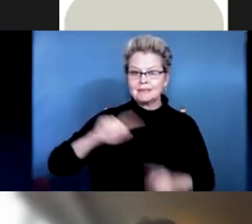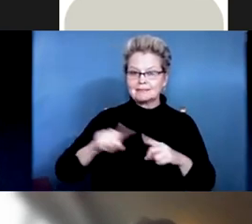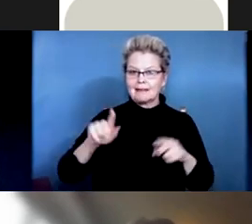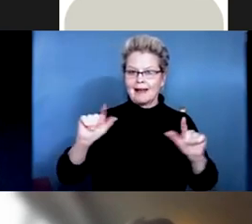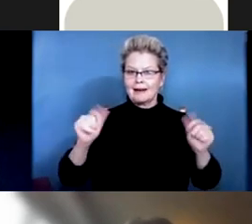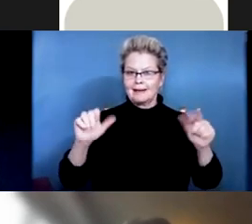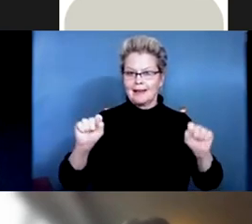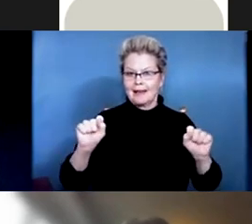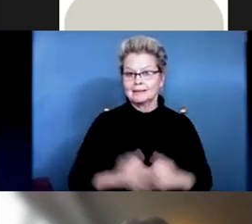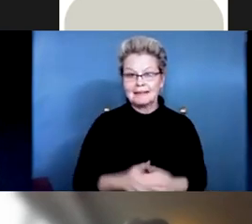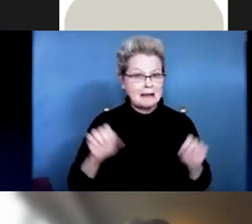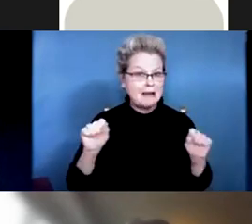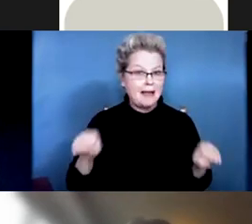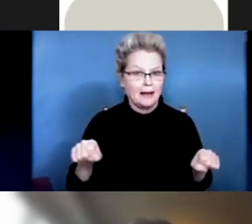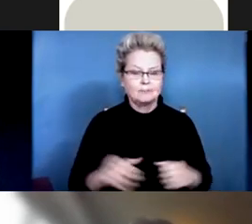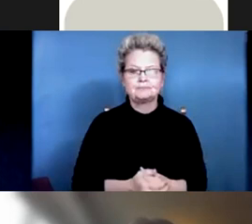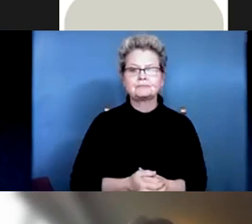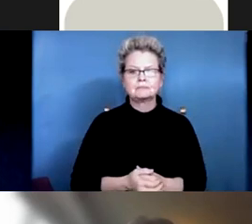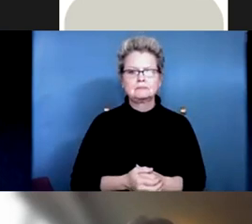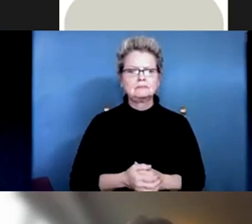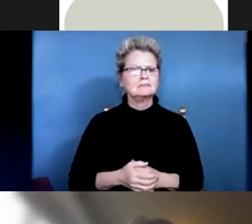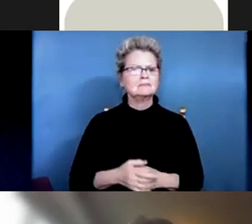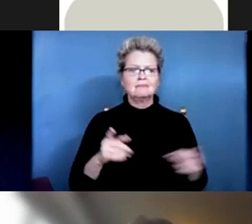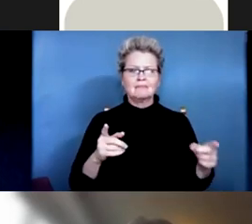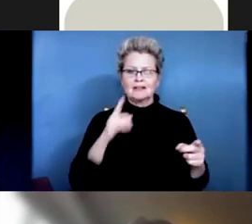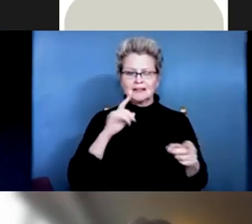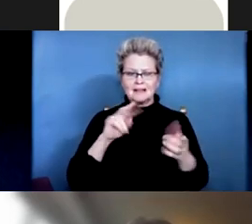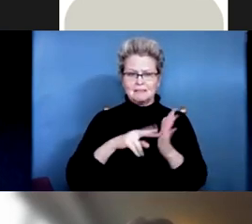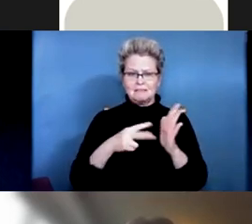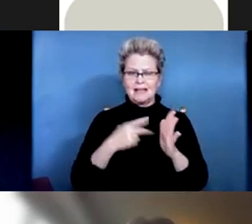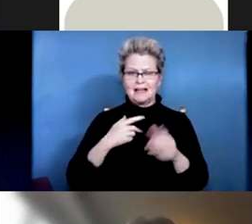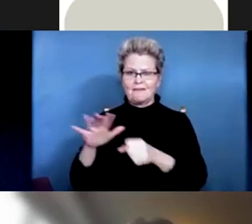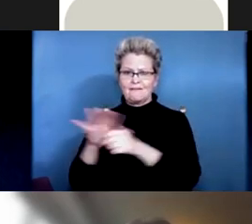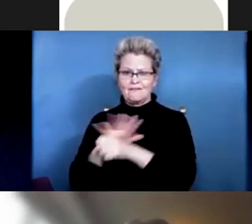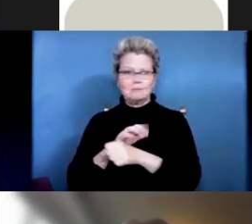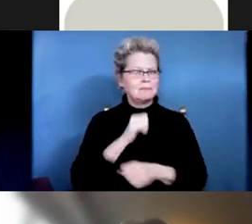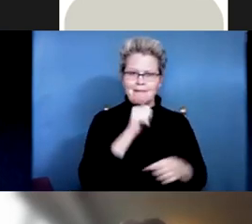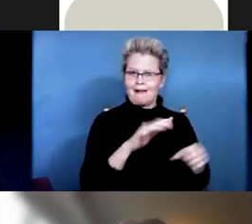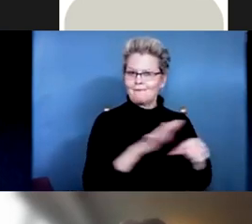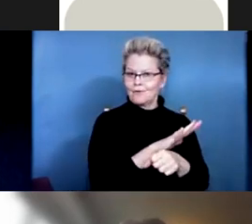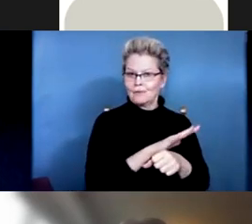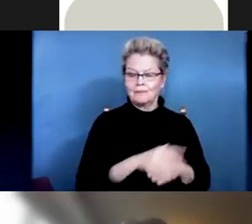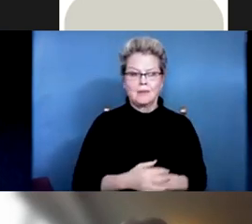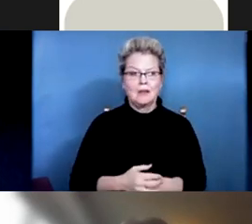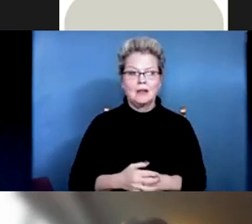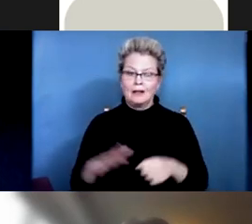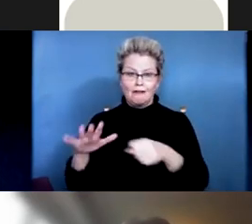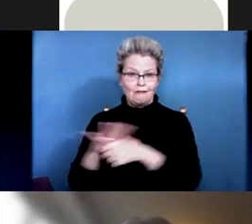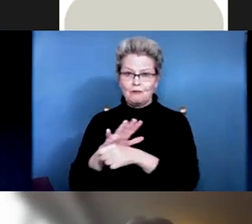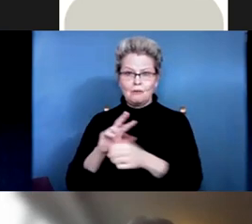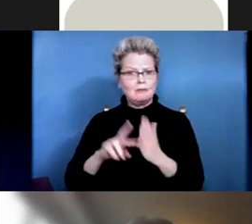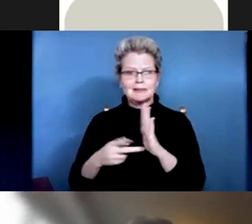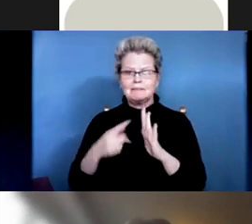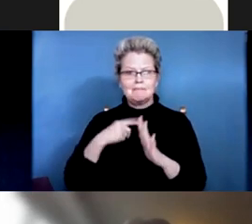As I mentioned, there's these terms complete versus incomplete. So complete, again, does not mean the spinal cord was